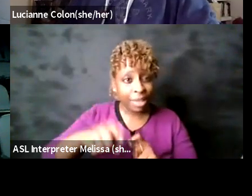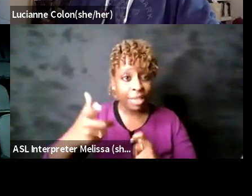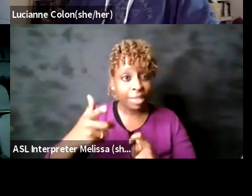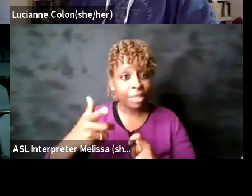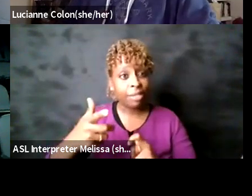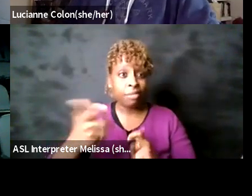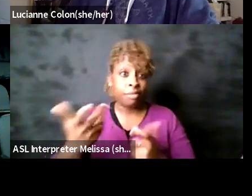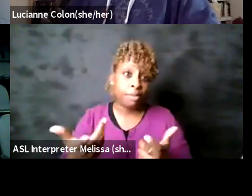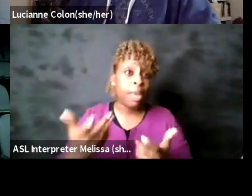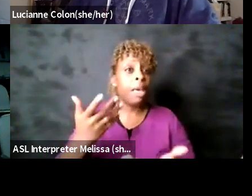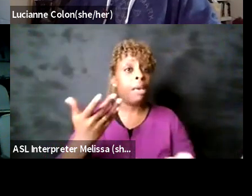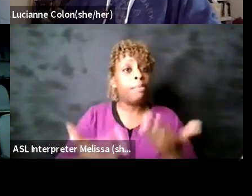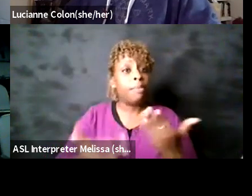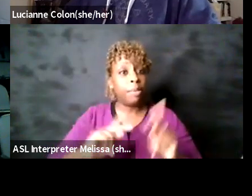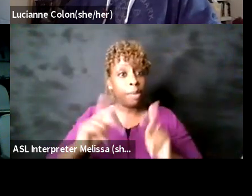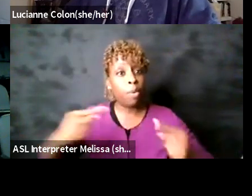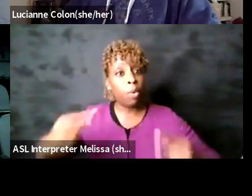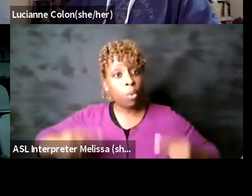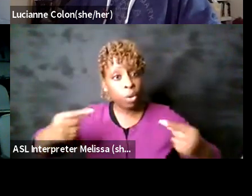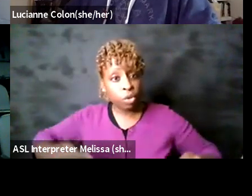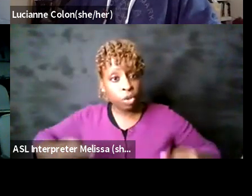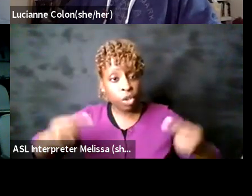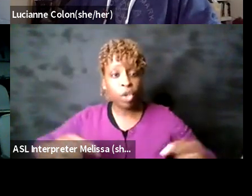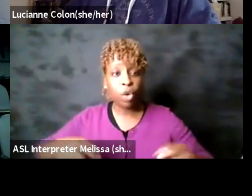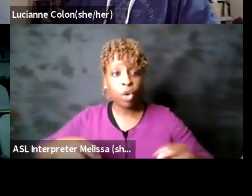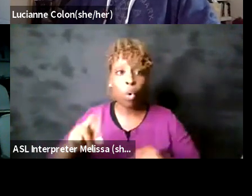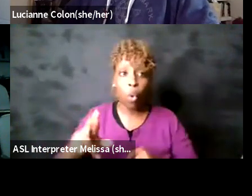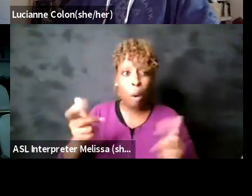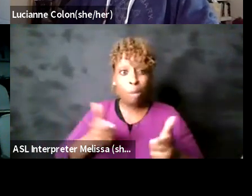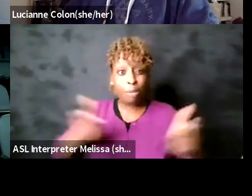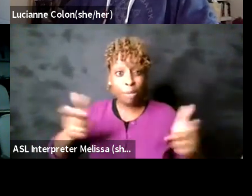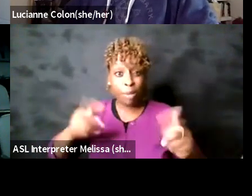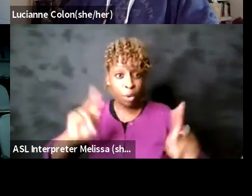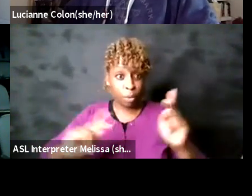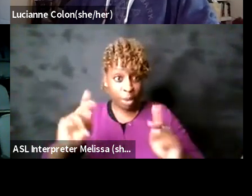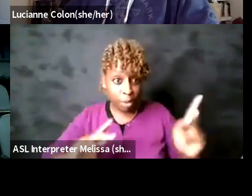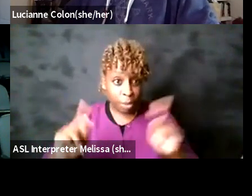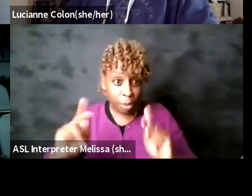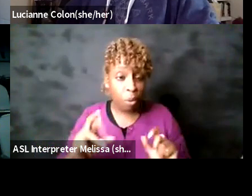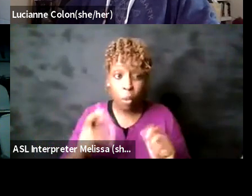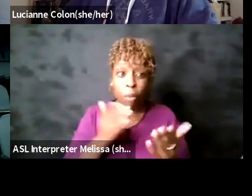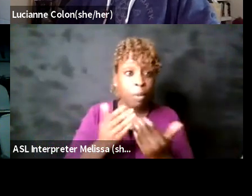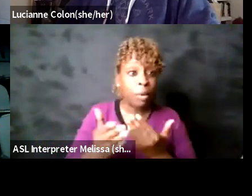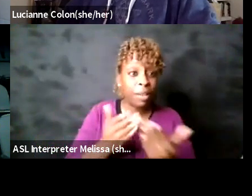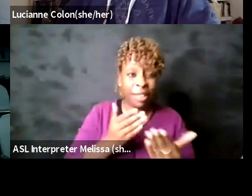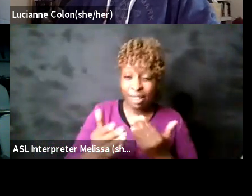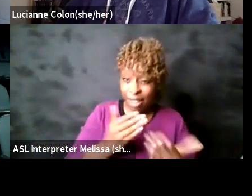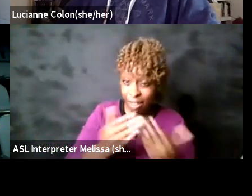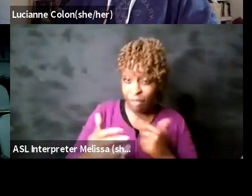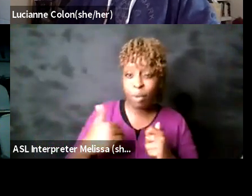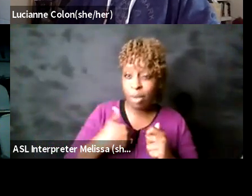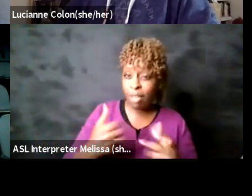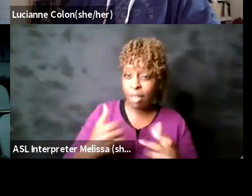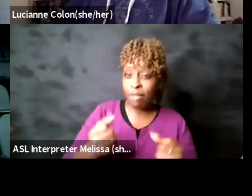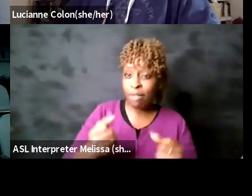bigger bodies in the theater i often see getting policed of you know you're on my chair or or you know there's lots of groups we're not just